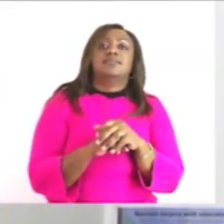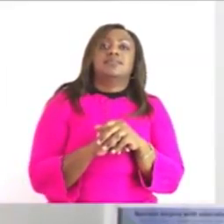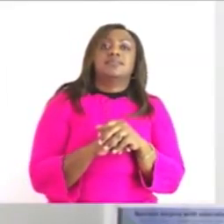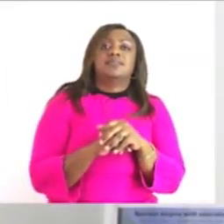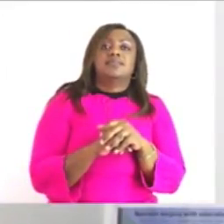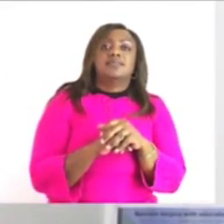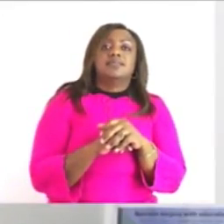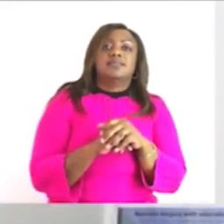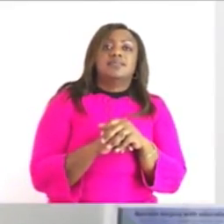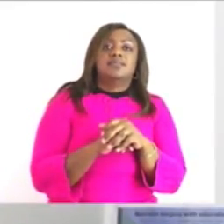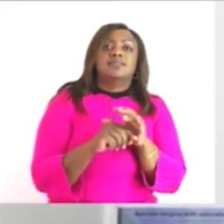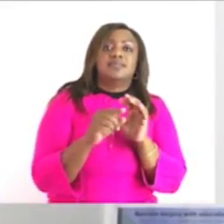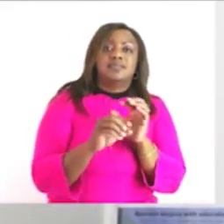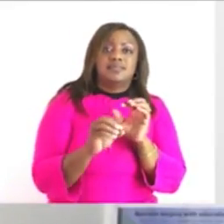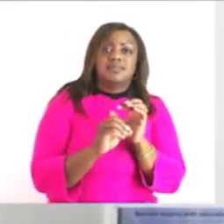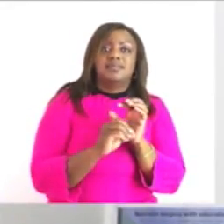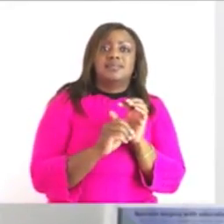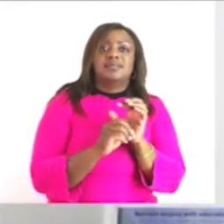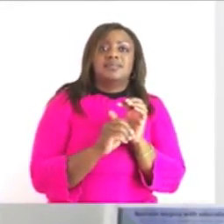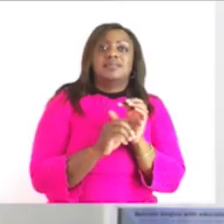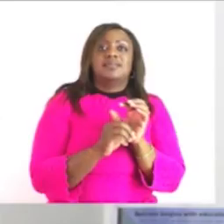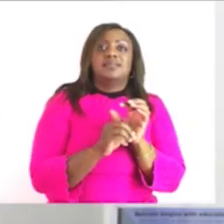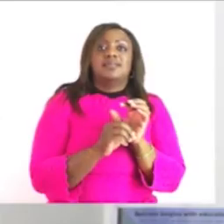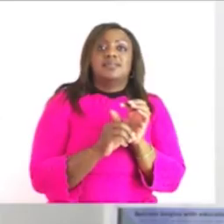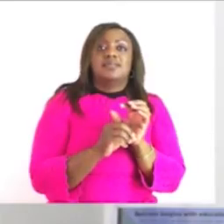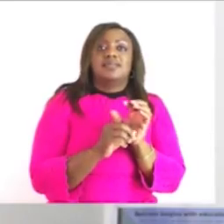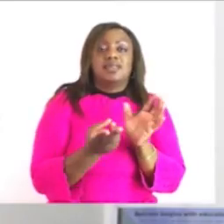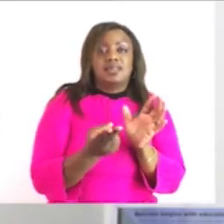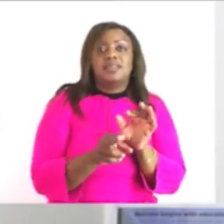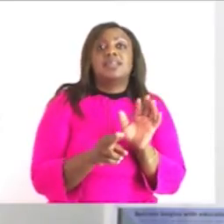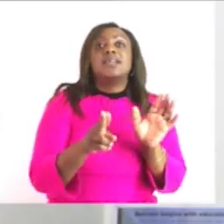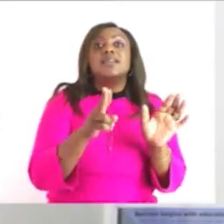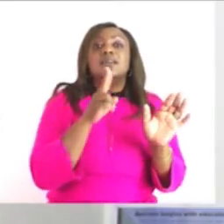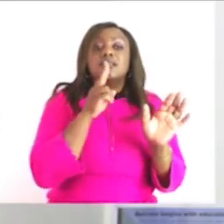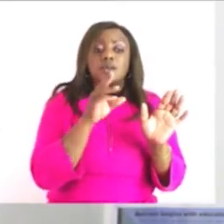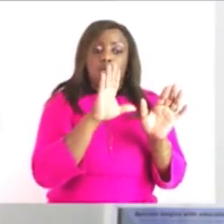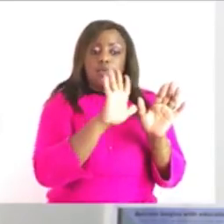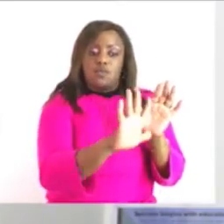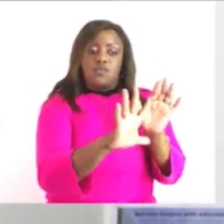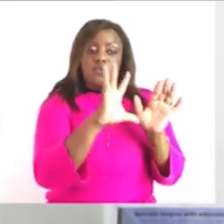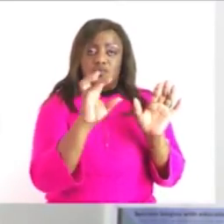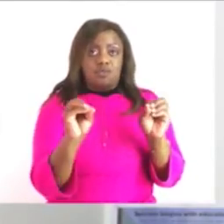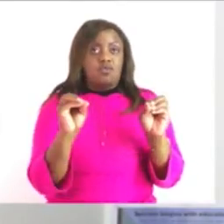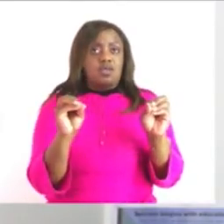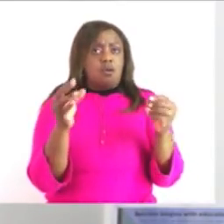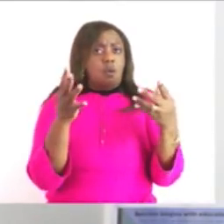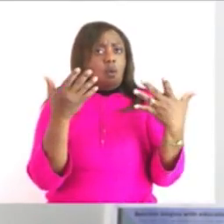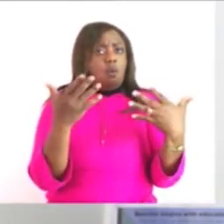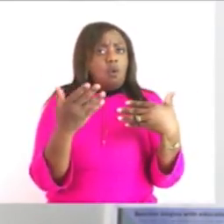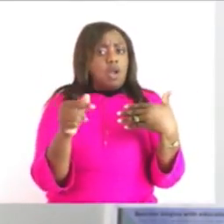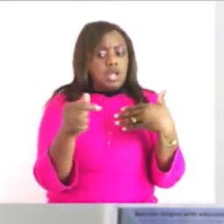we'll get a zero we'll get a five we'll get nothing and this is grams grams grams